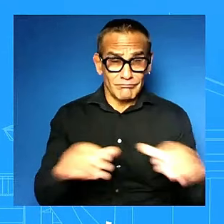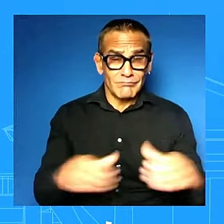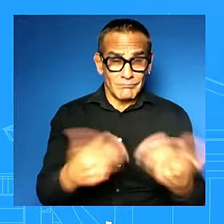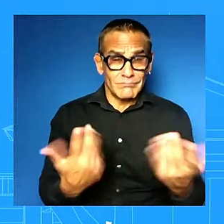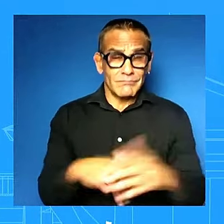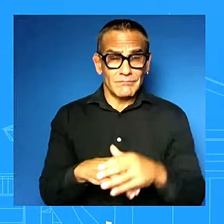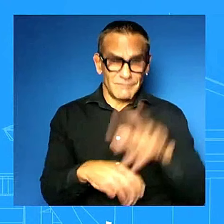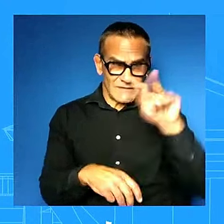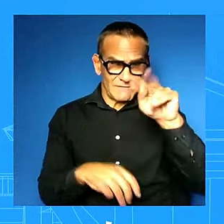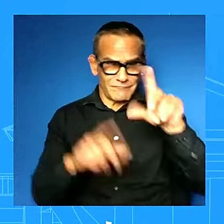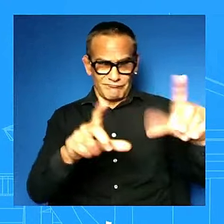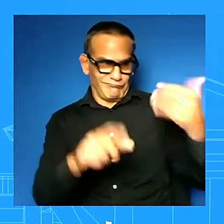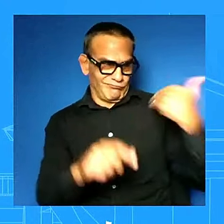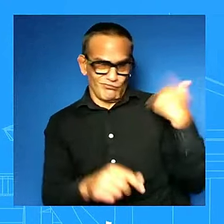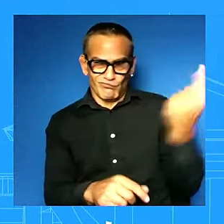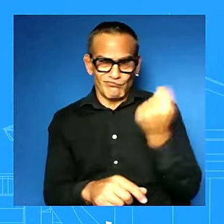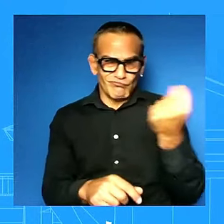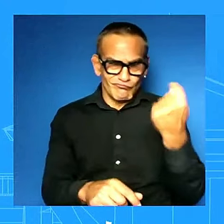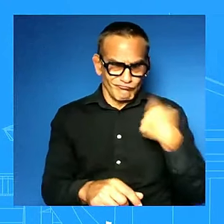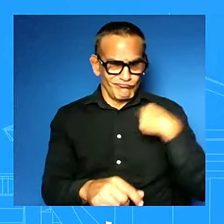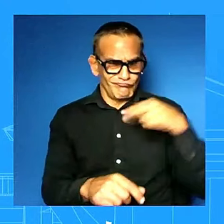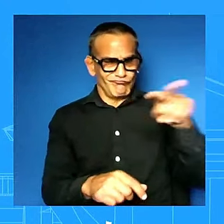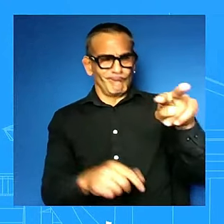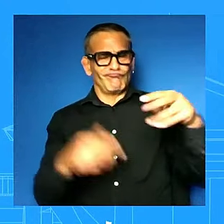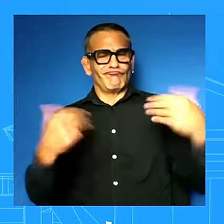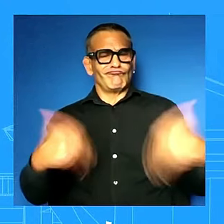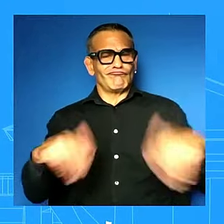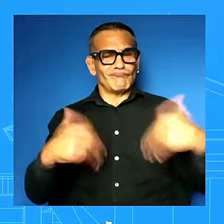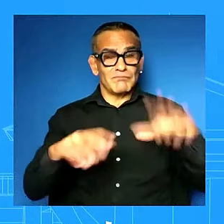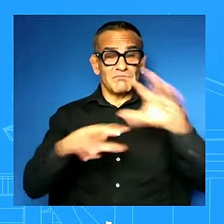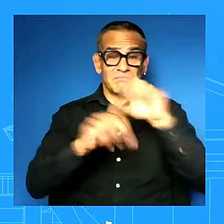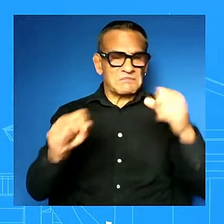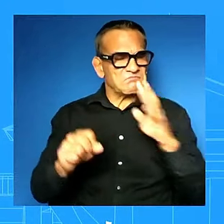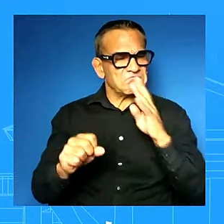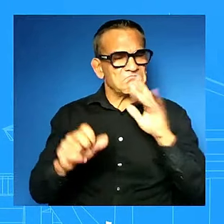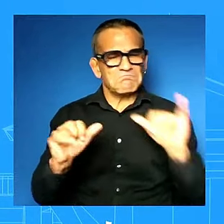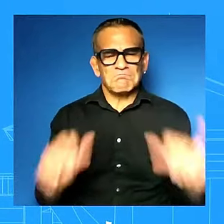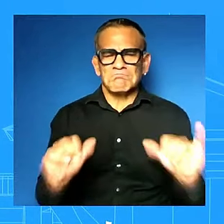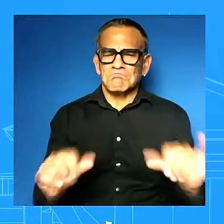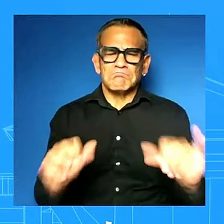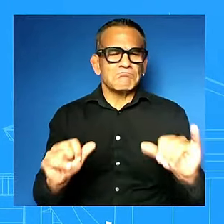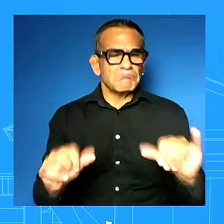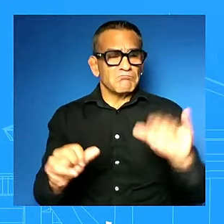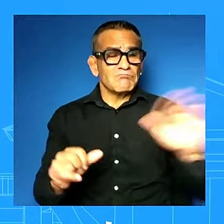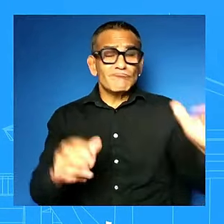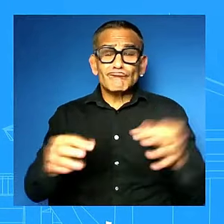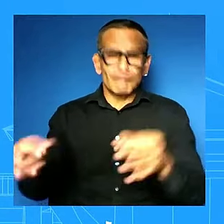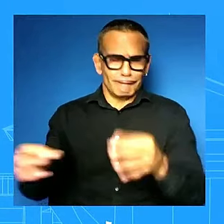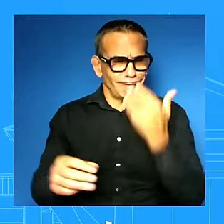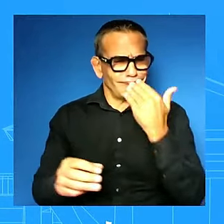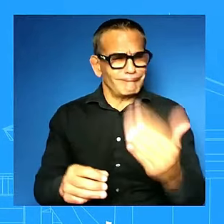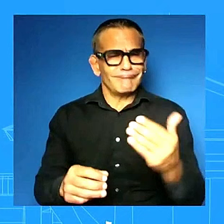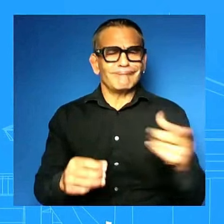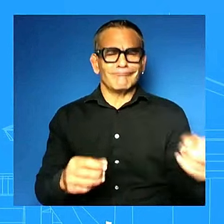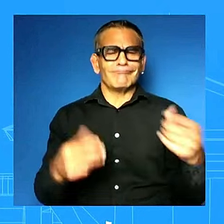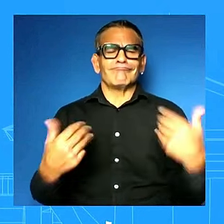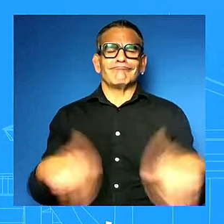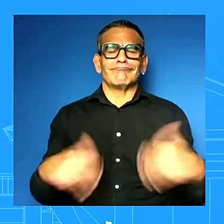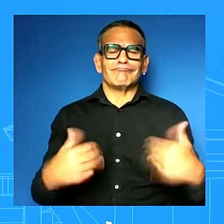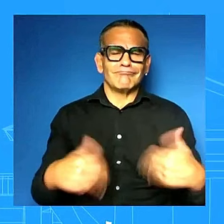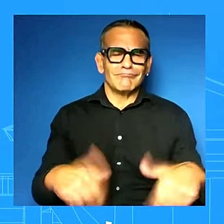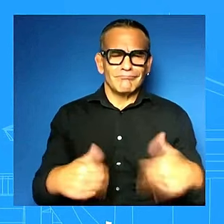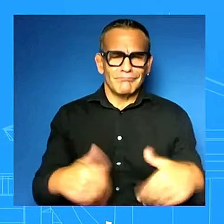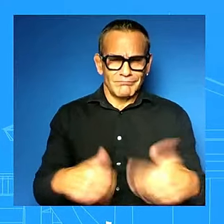uh the best decision that he made and has said this many times was uh when he was um in 2020 and selecting